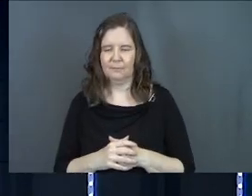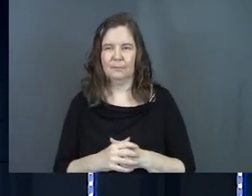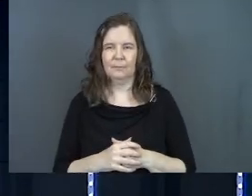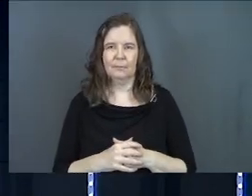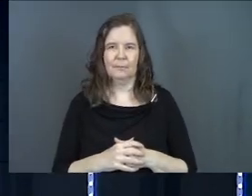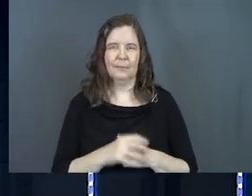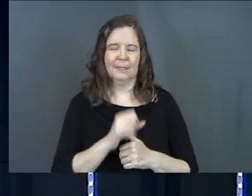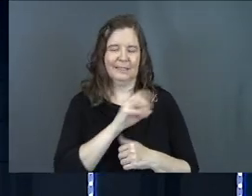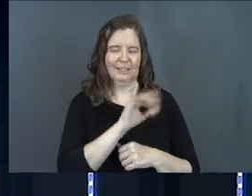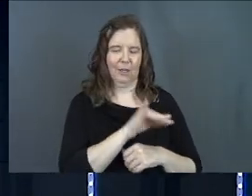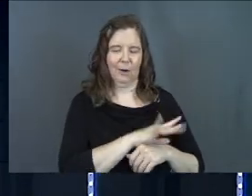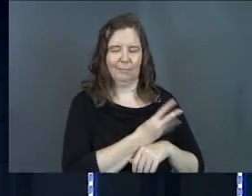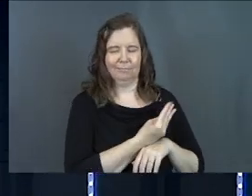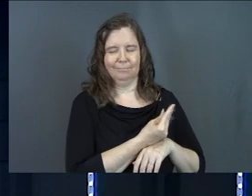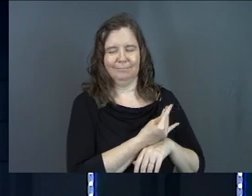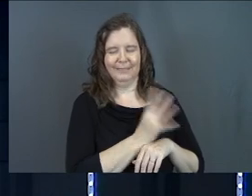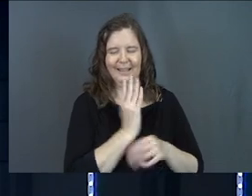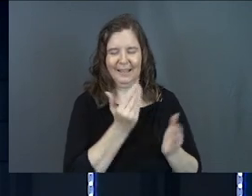Go Siri again.